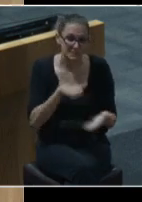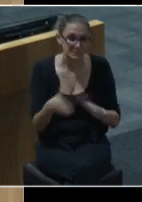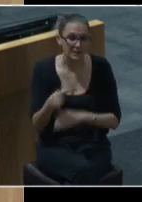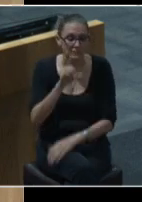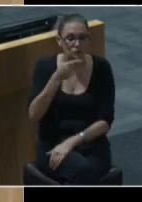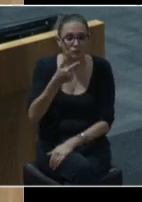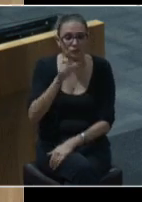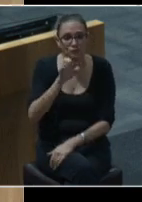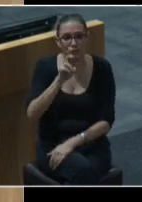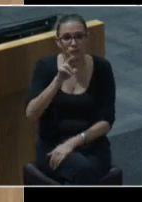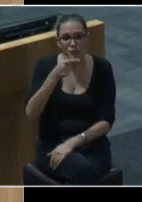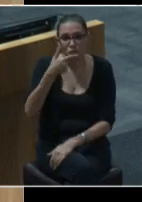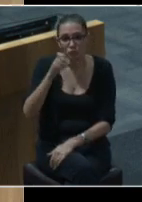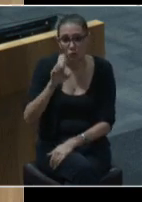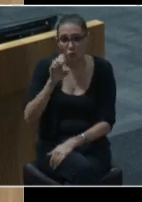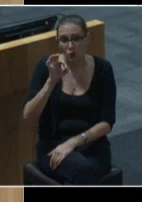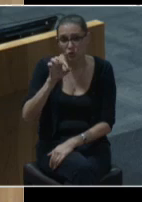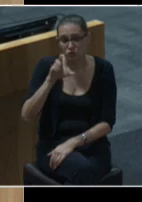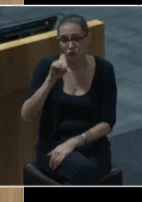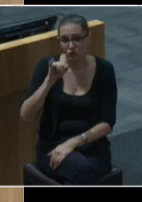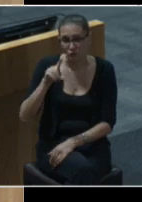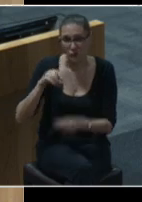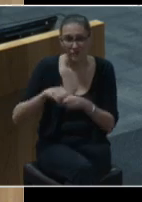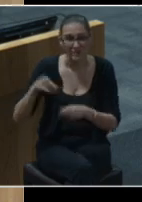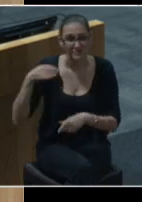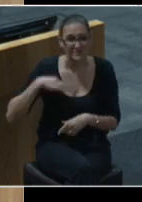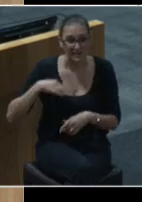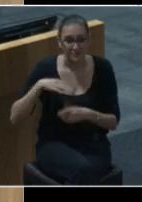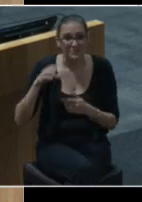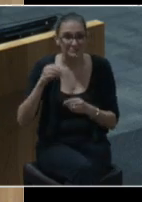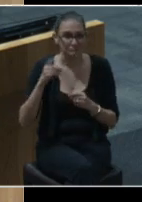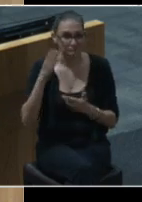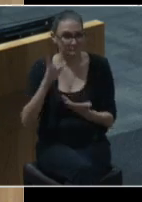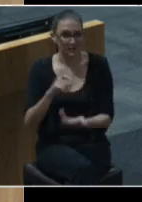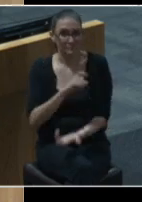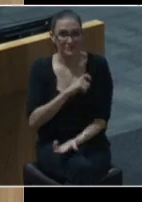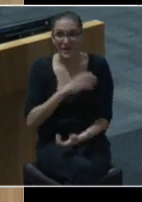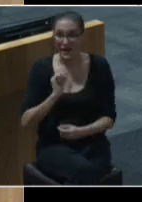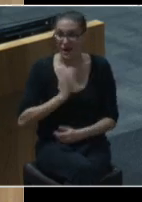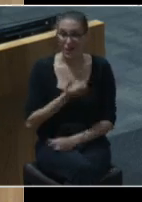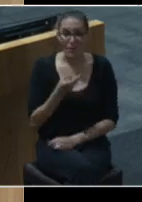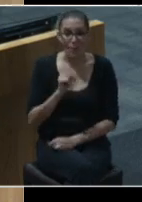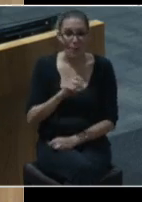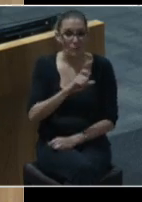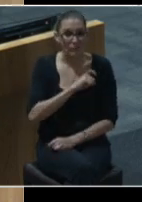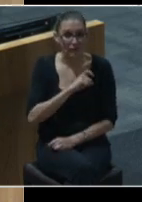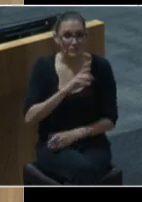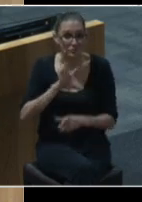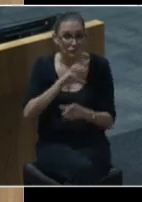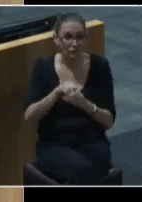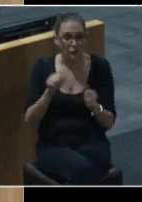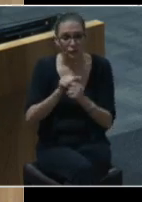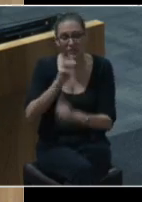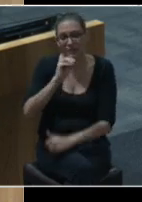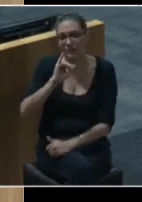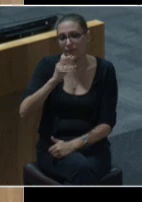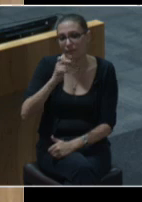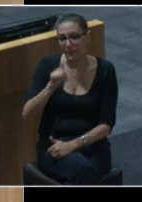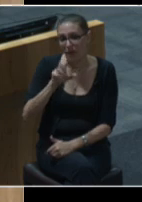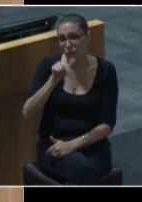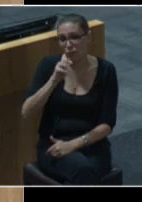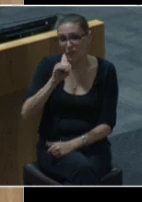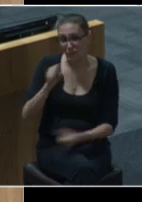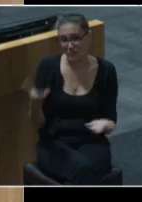Floyd in Minneapolis at the hands of a police officer and our own officer-involved shooting death of Mr. Michael Ramos have